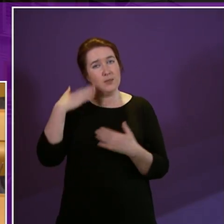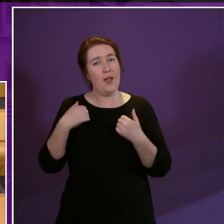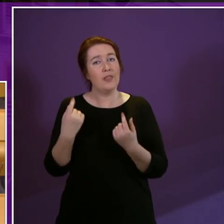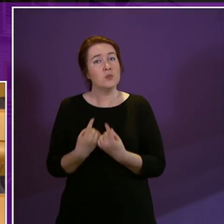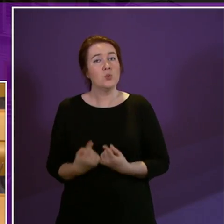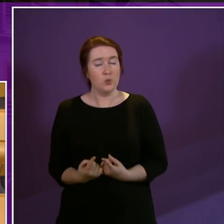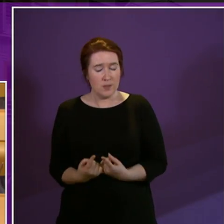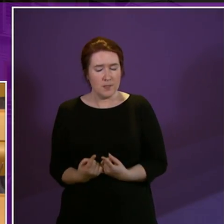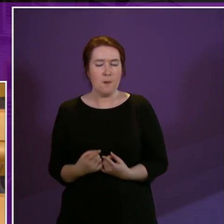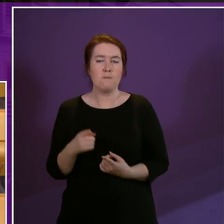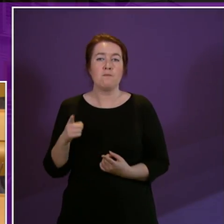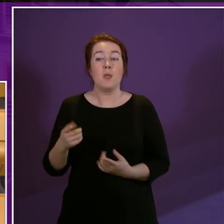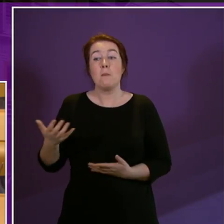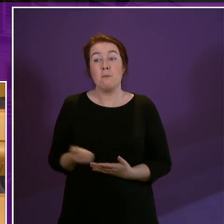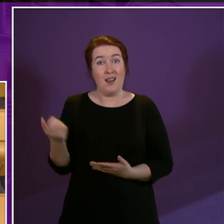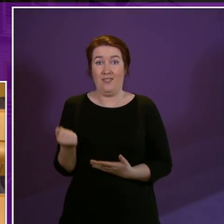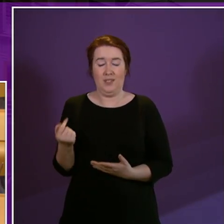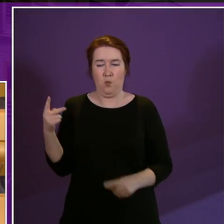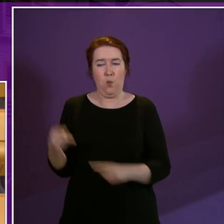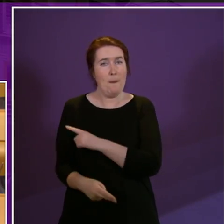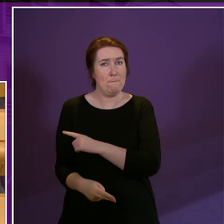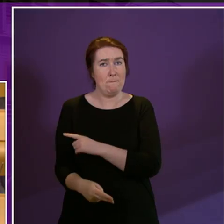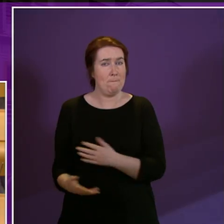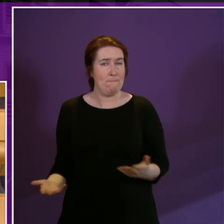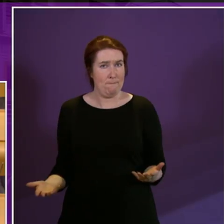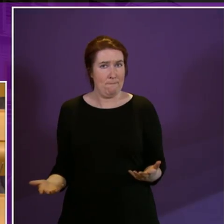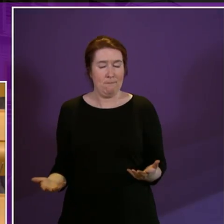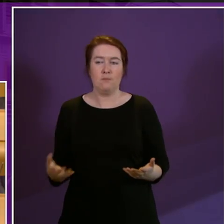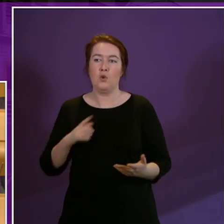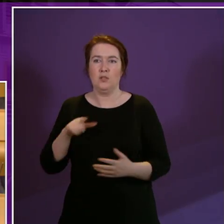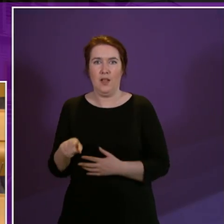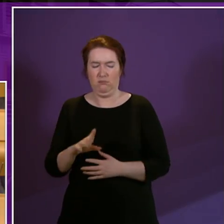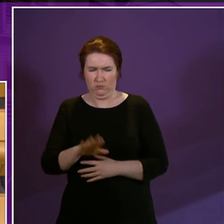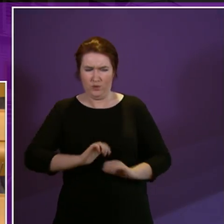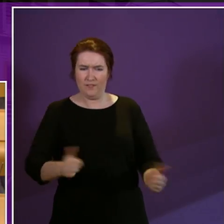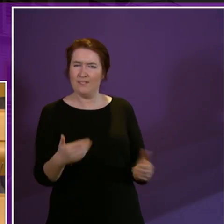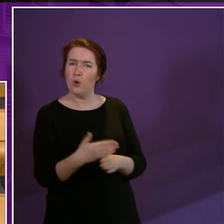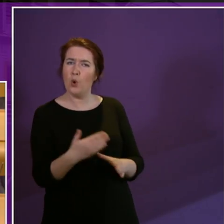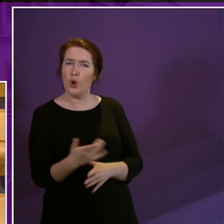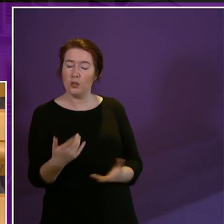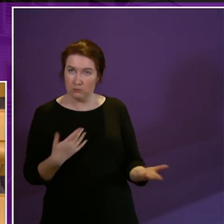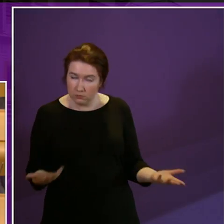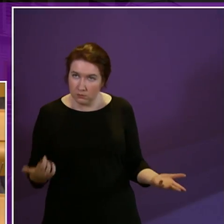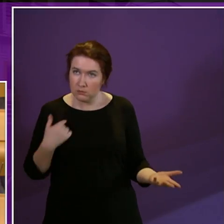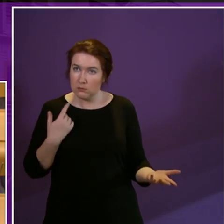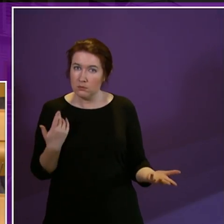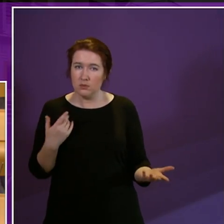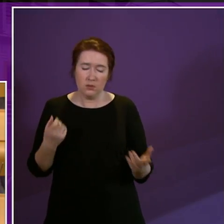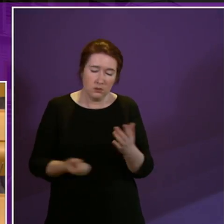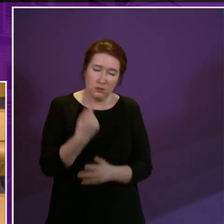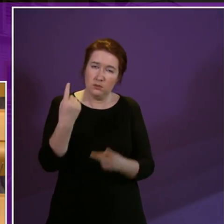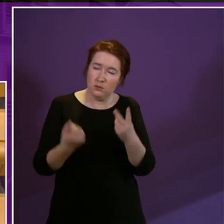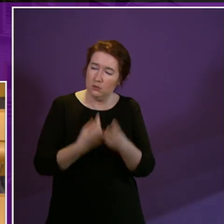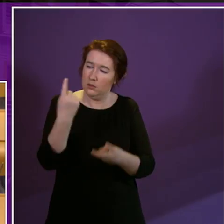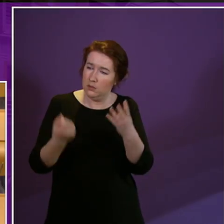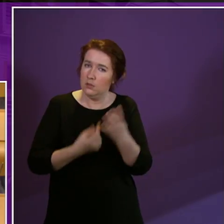and his benefits have been pooled as a result and he's been told that he's fit for work. There are case after case